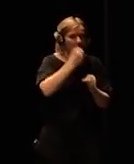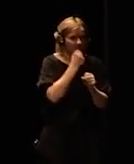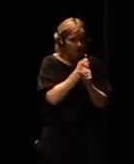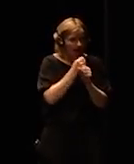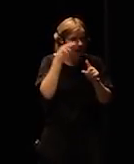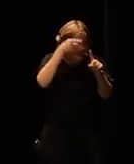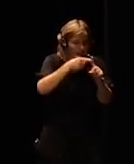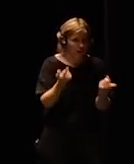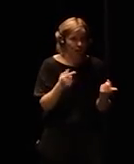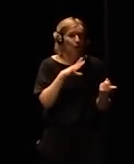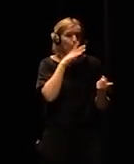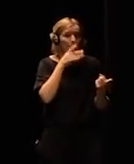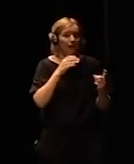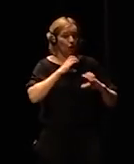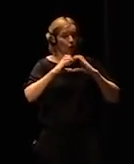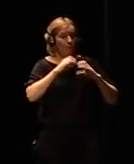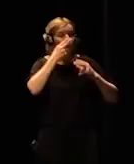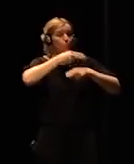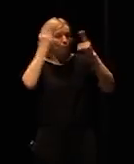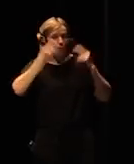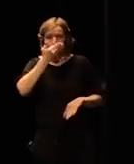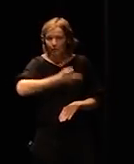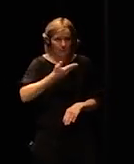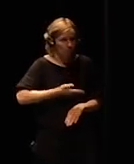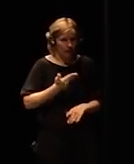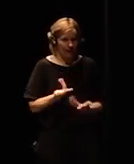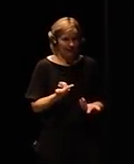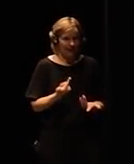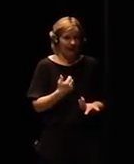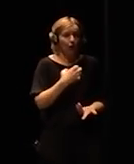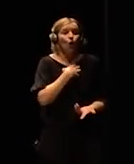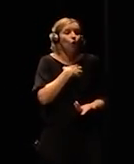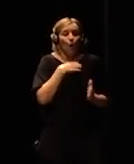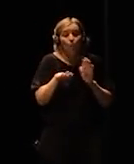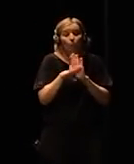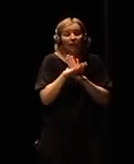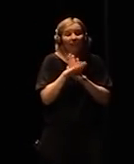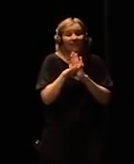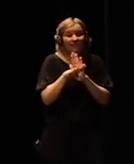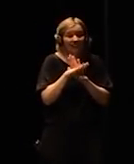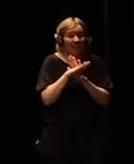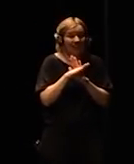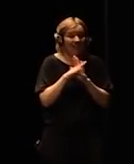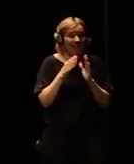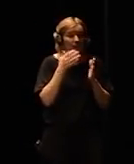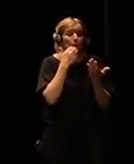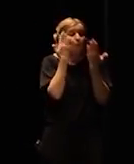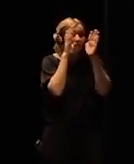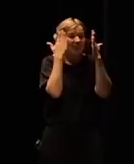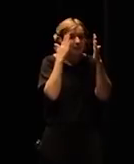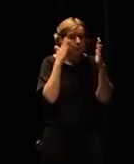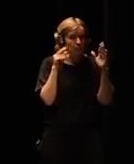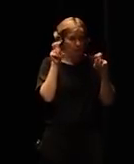it is unsustainable for us to use a news engine like Facebook that's essentially looking to shoot down